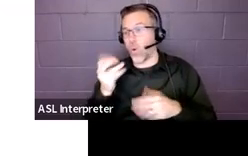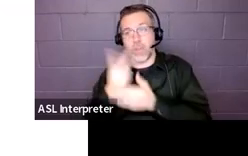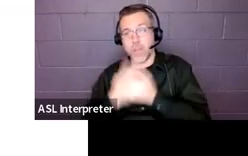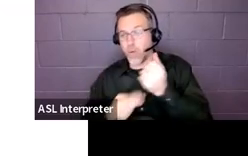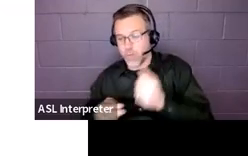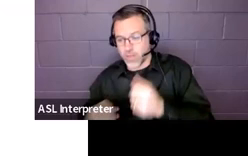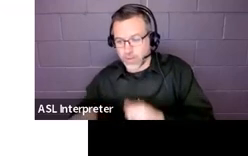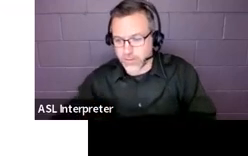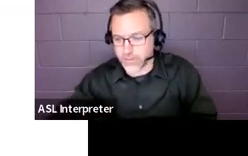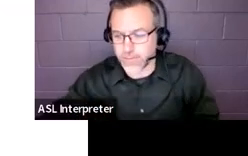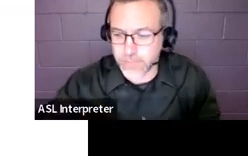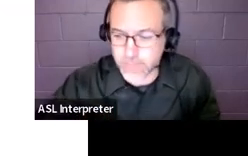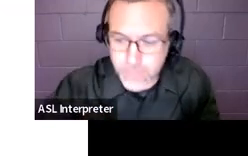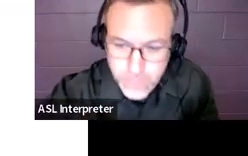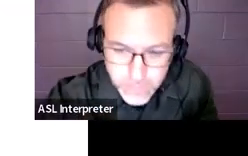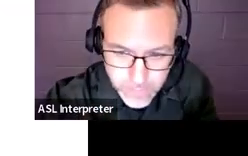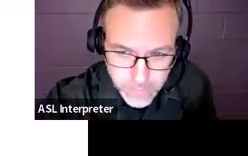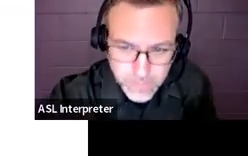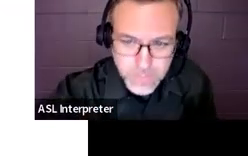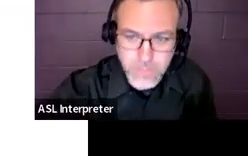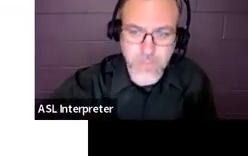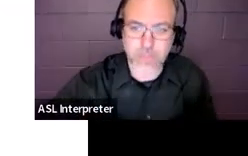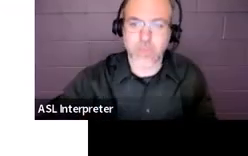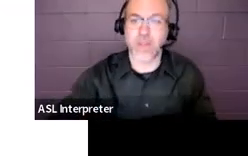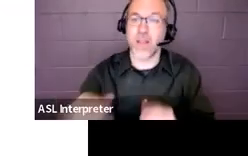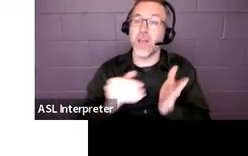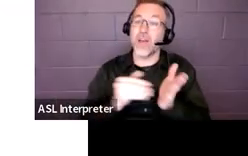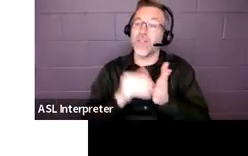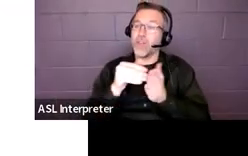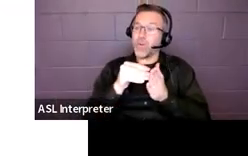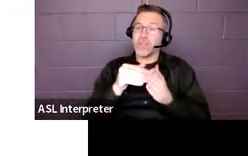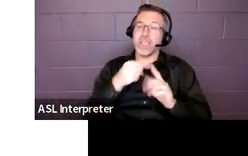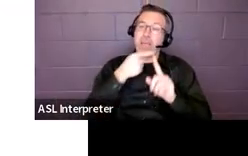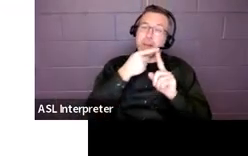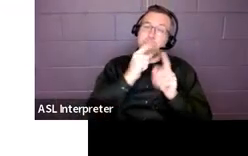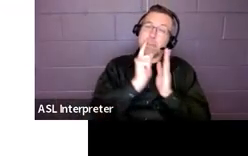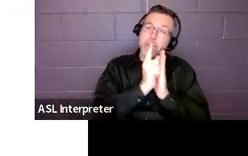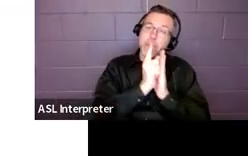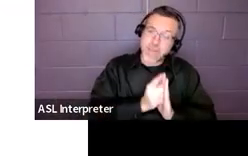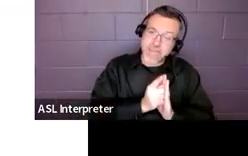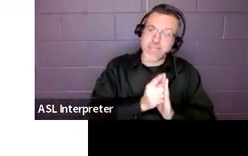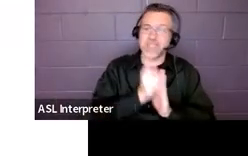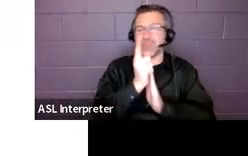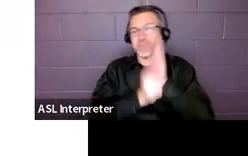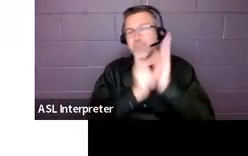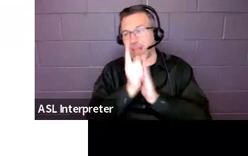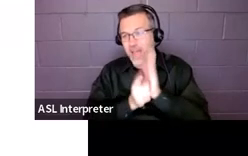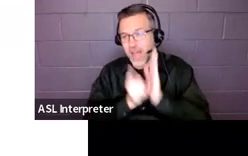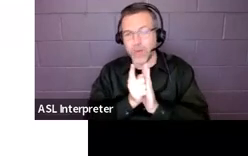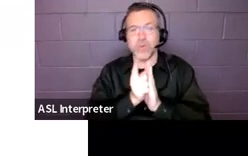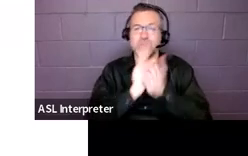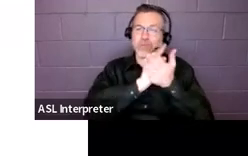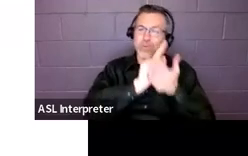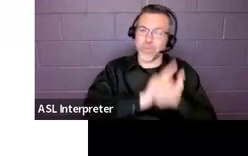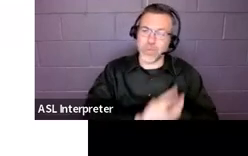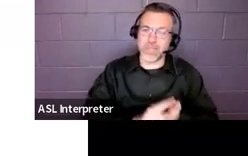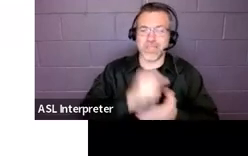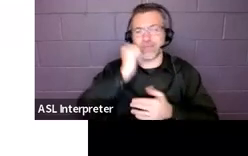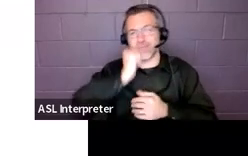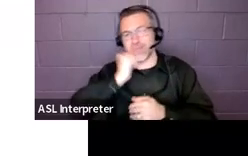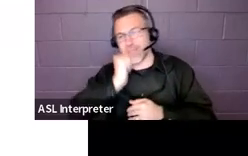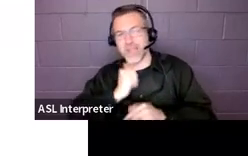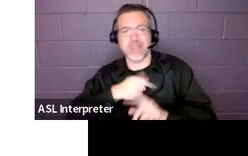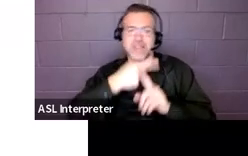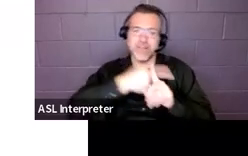Frequency, minutes, hours, weekly, daily, monthly, however you want to do that. Just try and make sure that a parent's going to